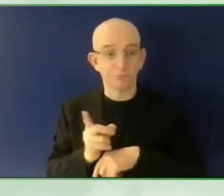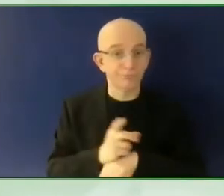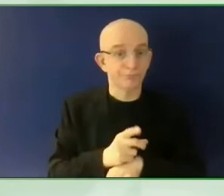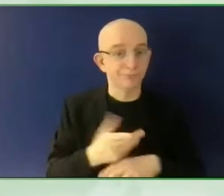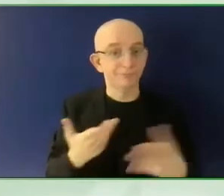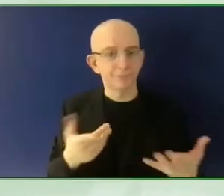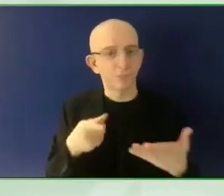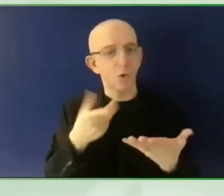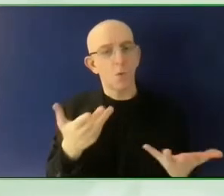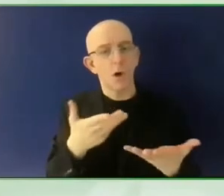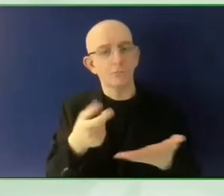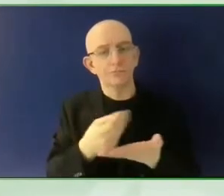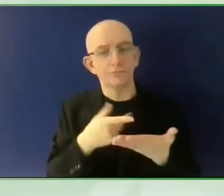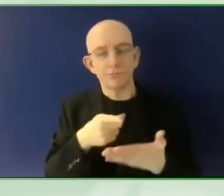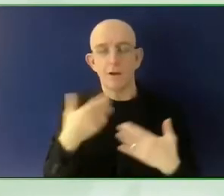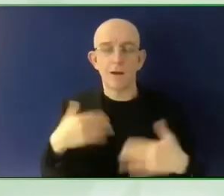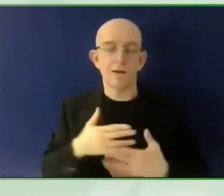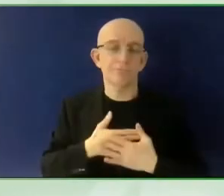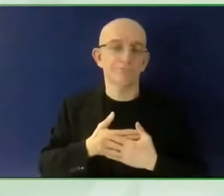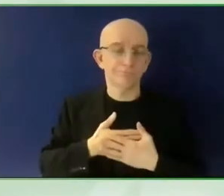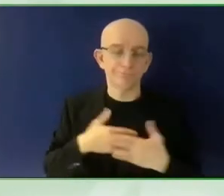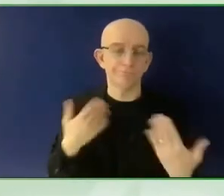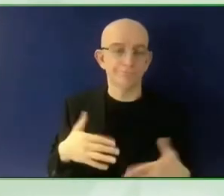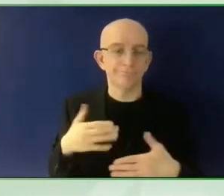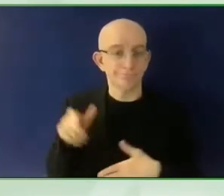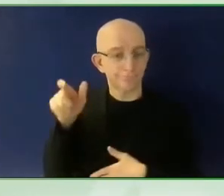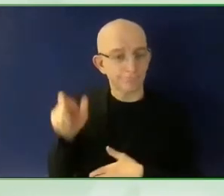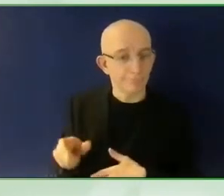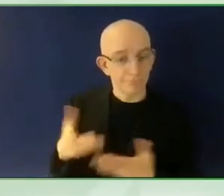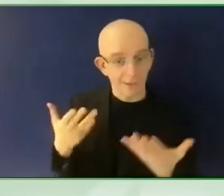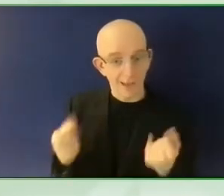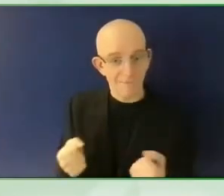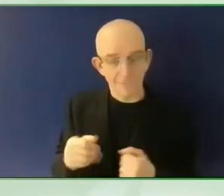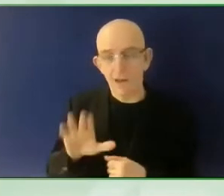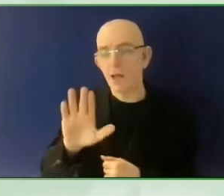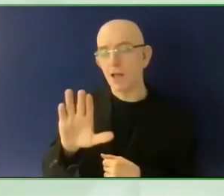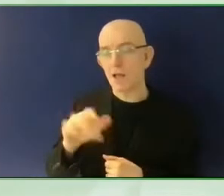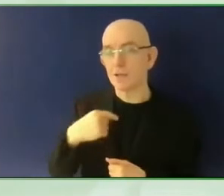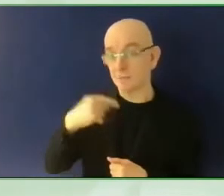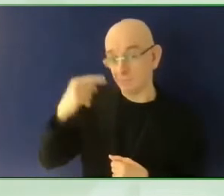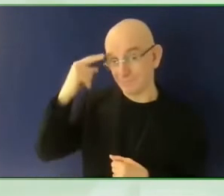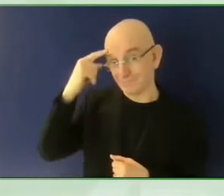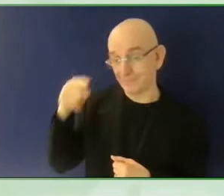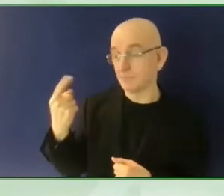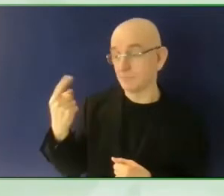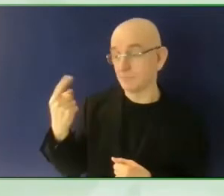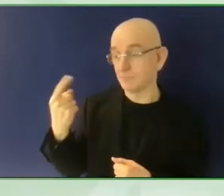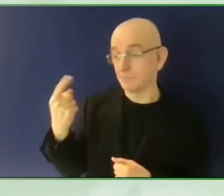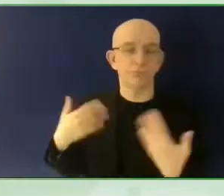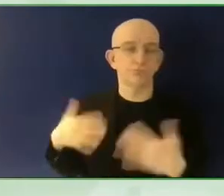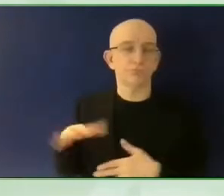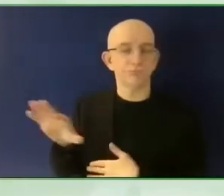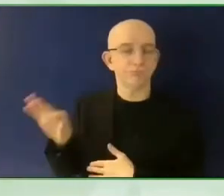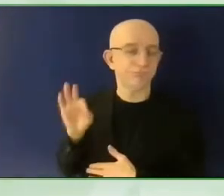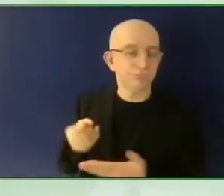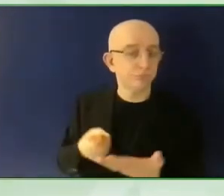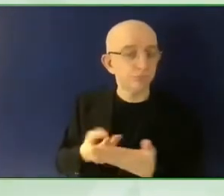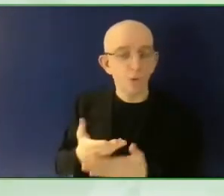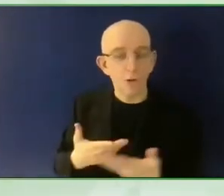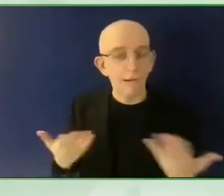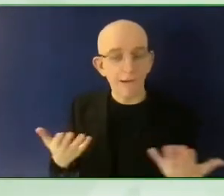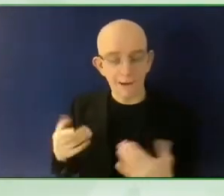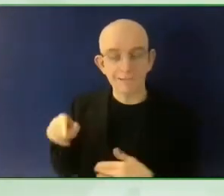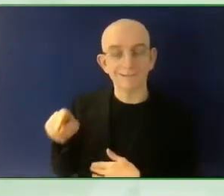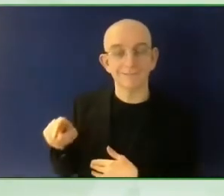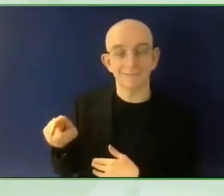my coworkers who are blind or low vision, who have really been able to thrive, grow,